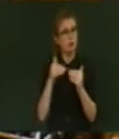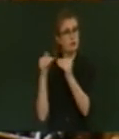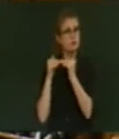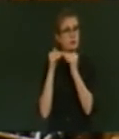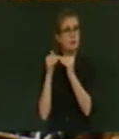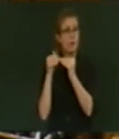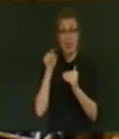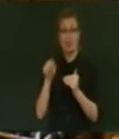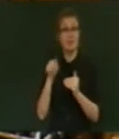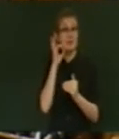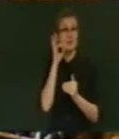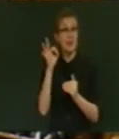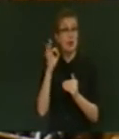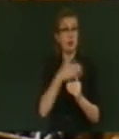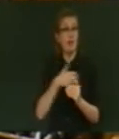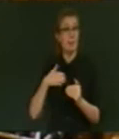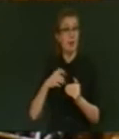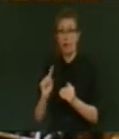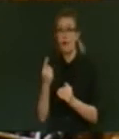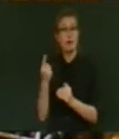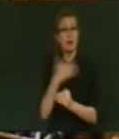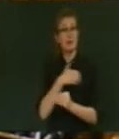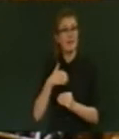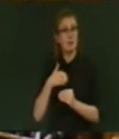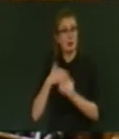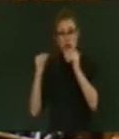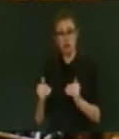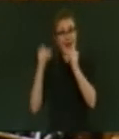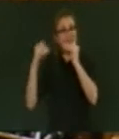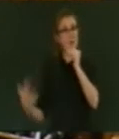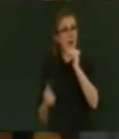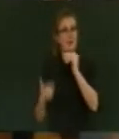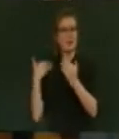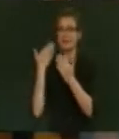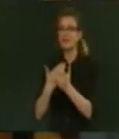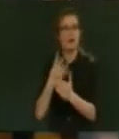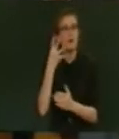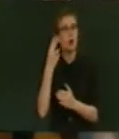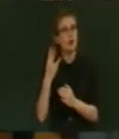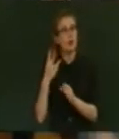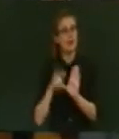first Government to raise benefits in 43 years, and I'm proud of that fact.